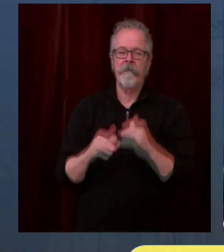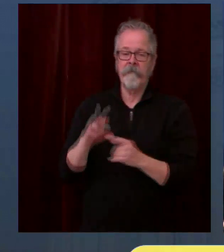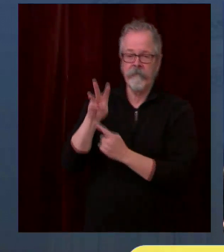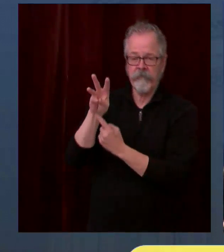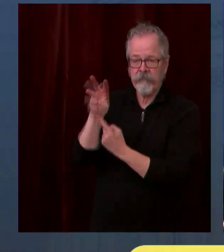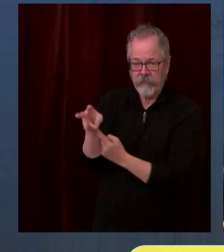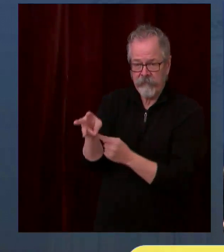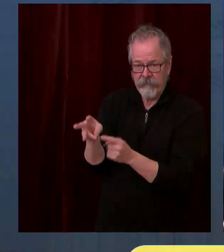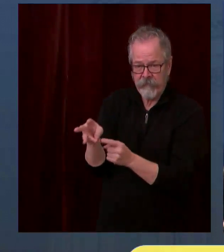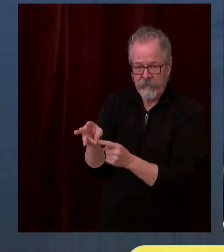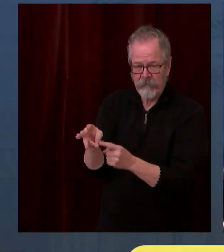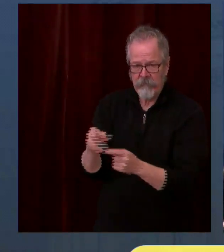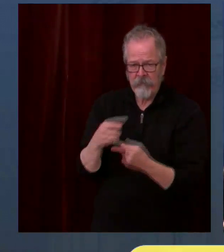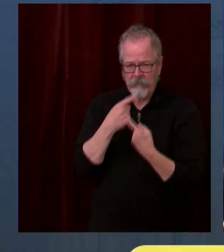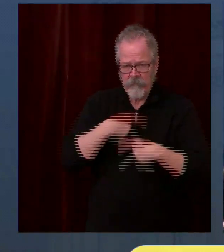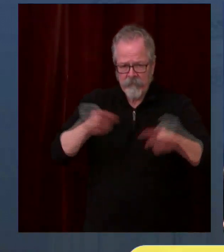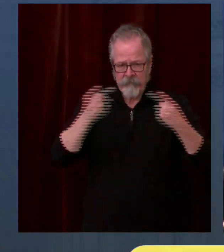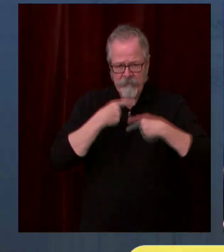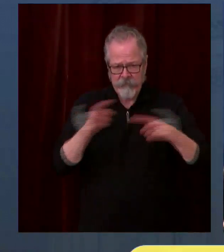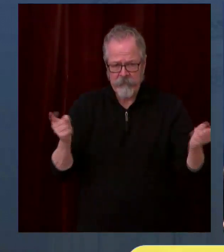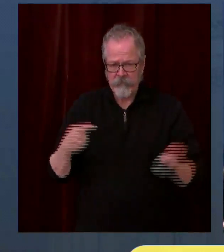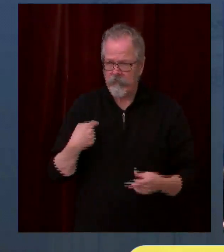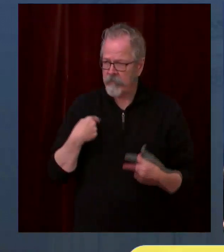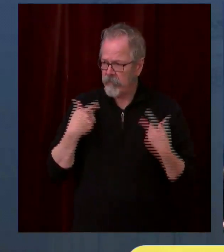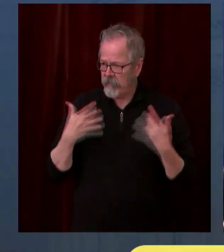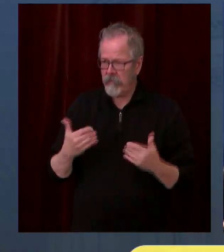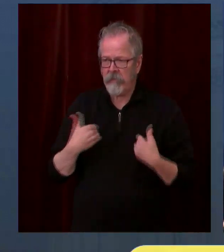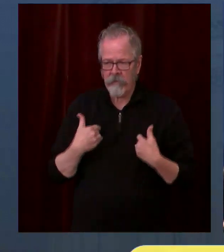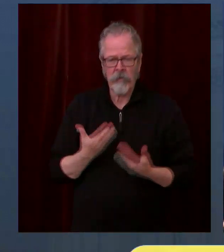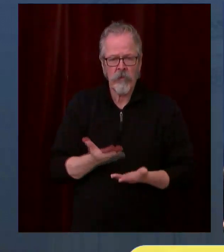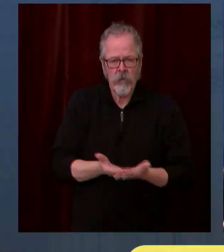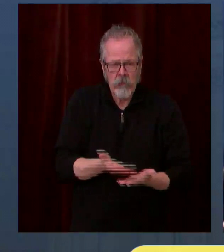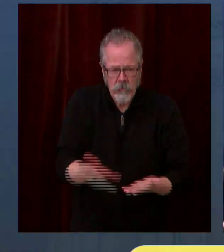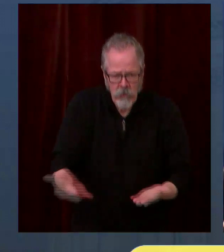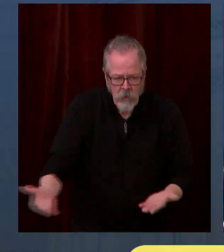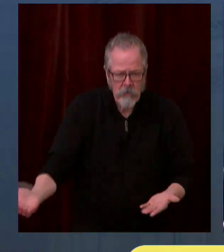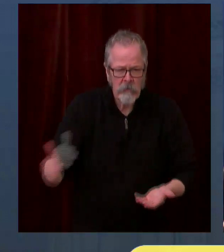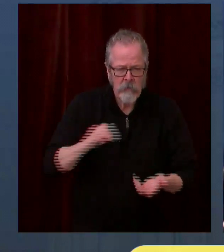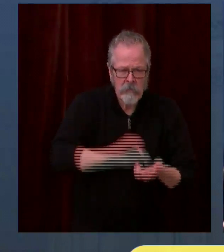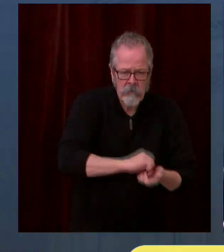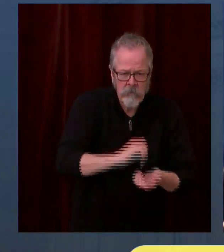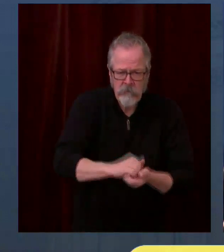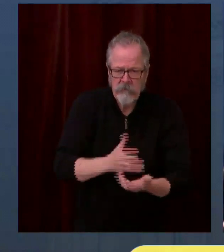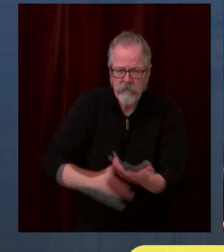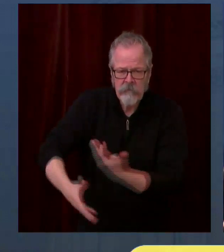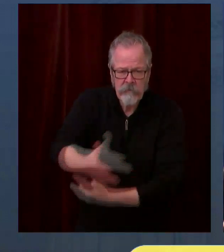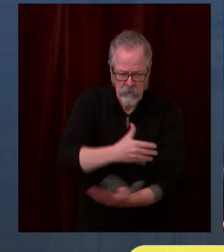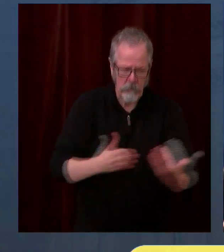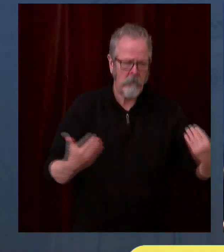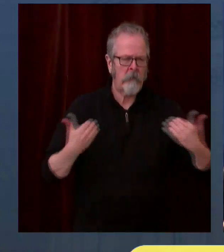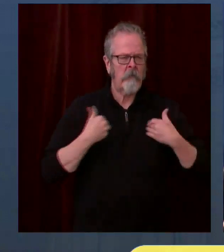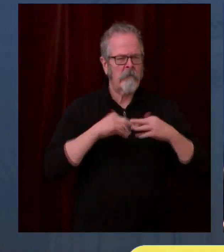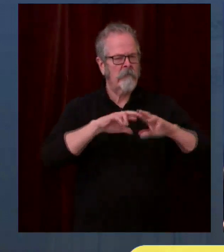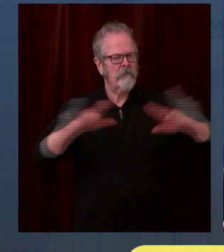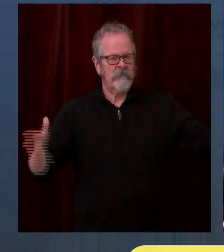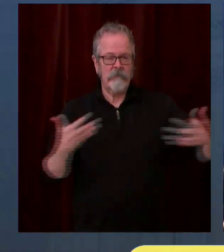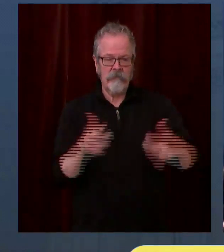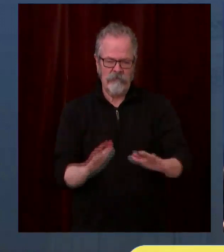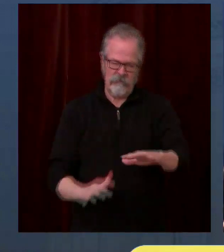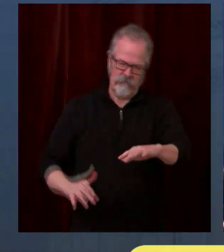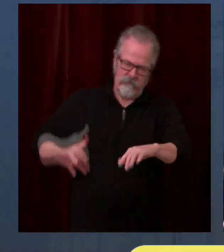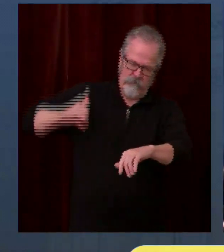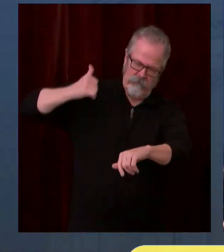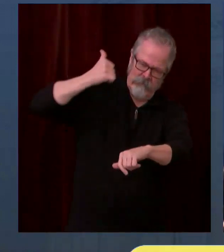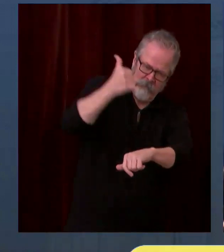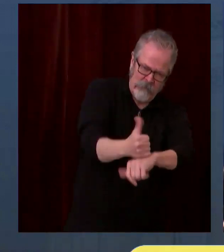So we are excited to announce that we are establishing a public-private partnership that the state has developed to accelerate